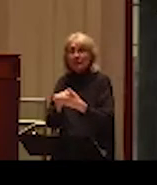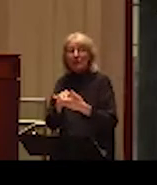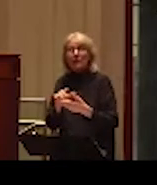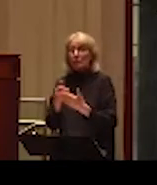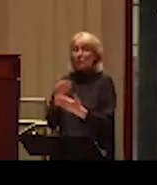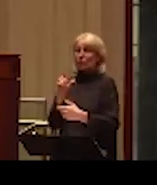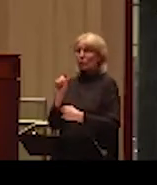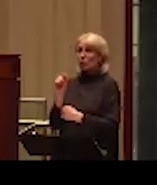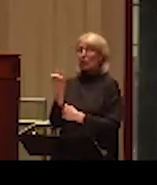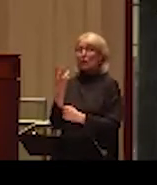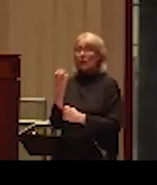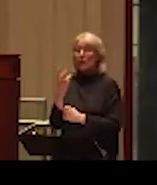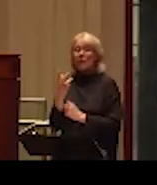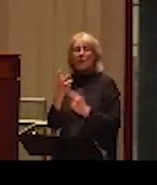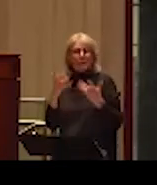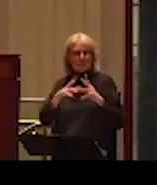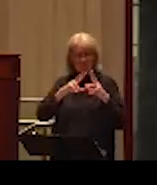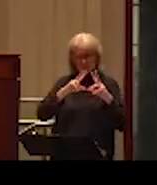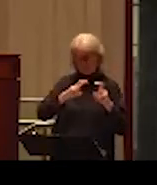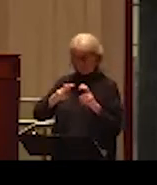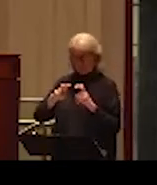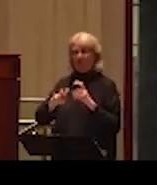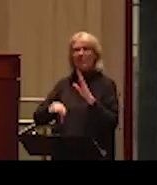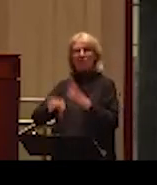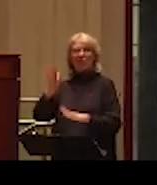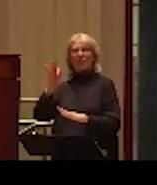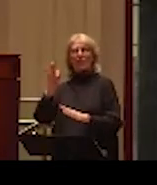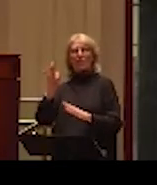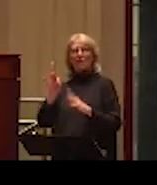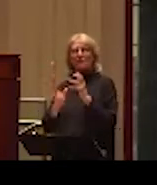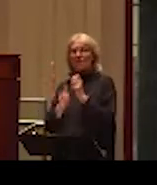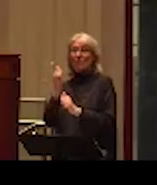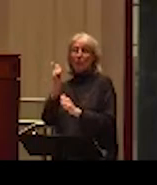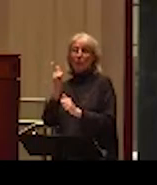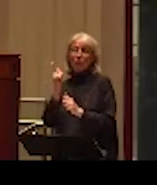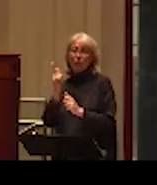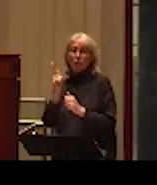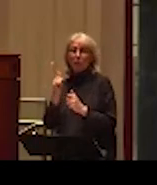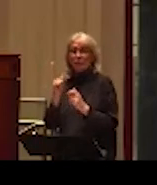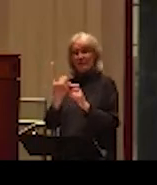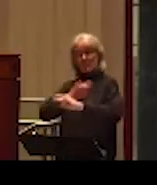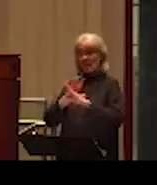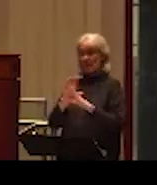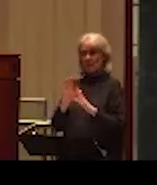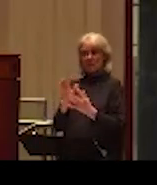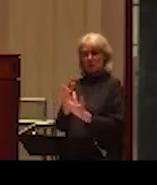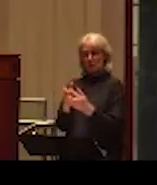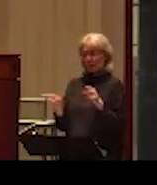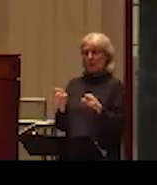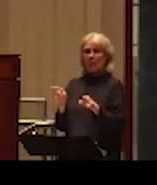2012 were analyzed, and this is what we find. Majority of the violence experienced violence bidirectionally. And again, basically